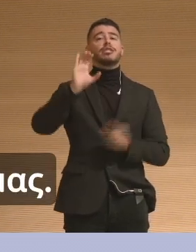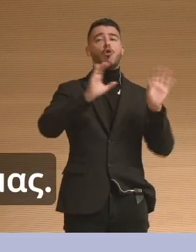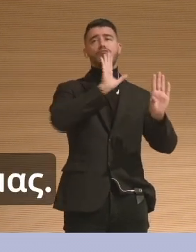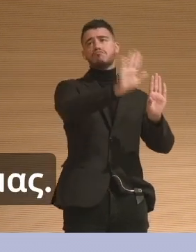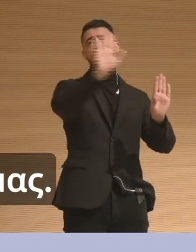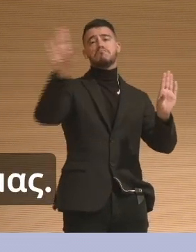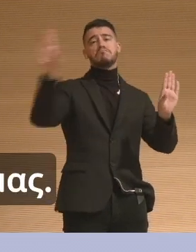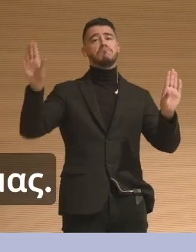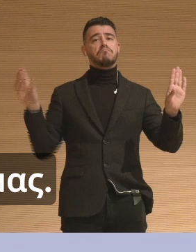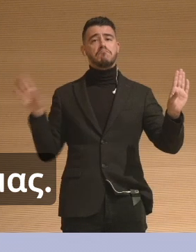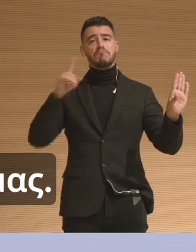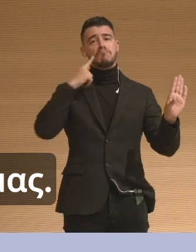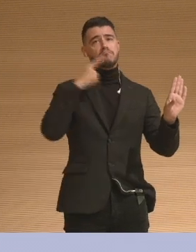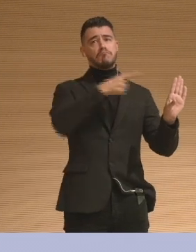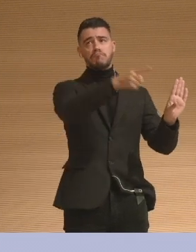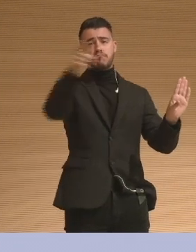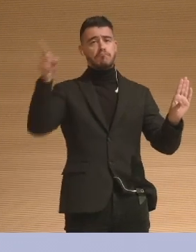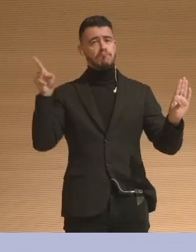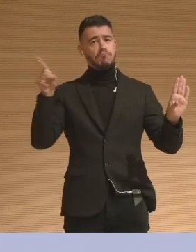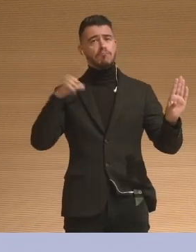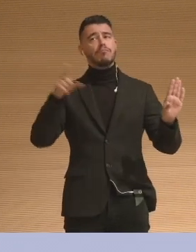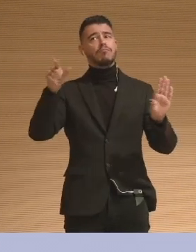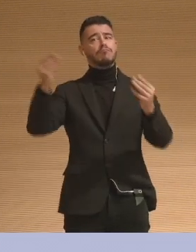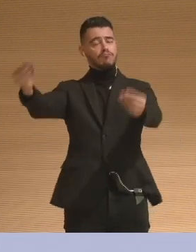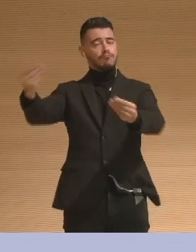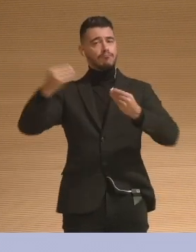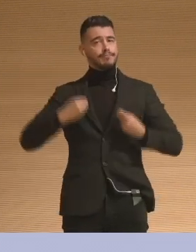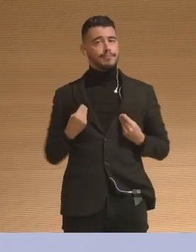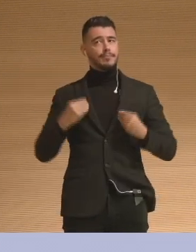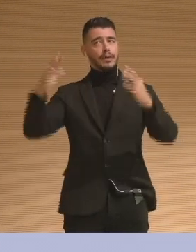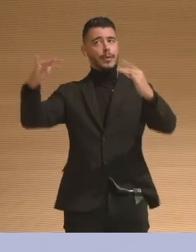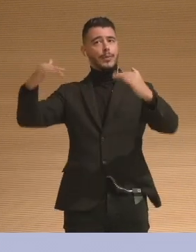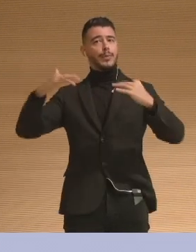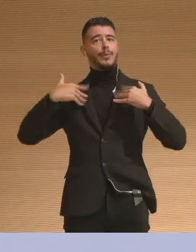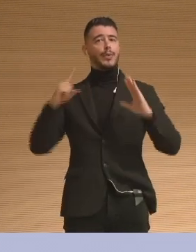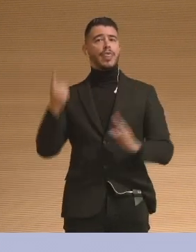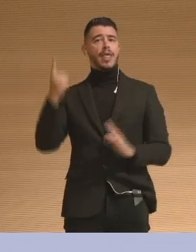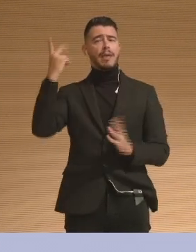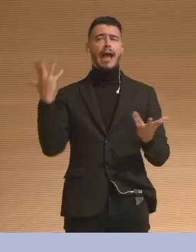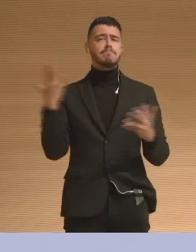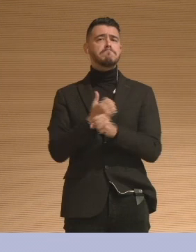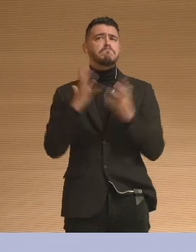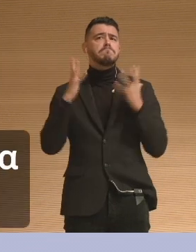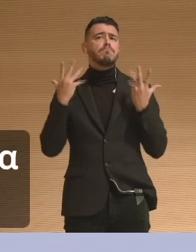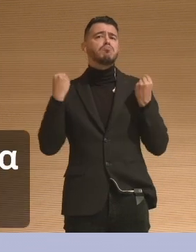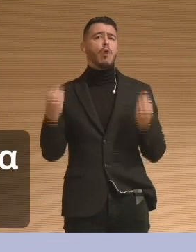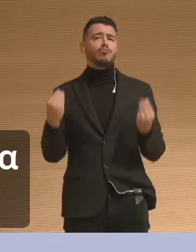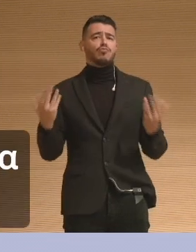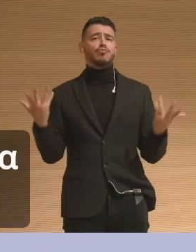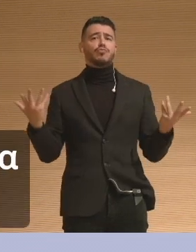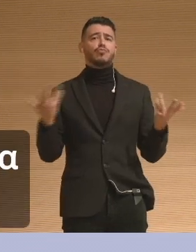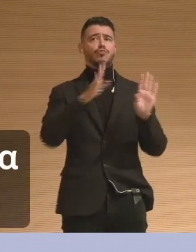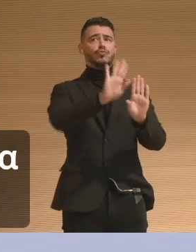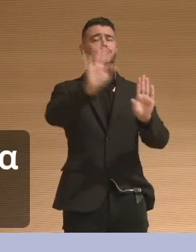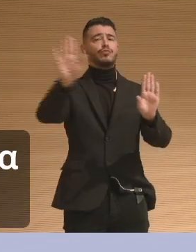mental health and our healing. So, how does this work? I like to use the analogy of thinking about